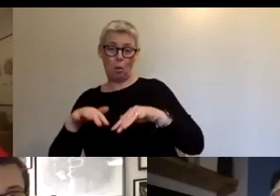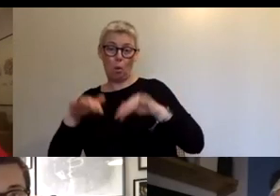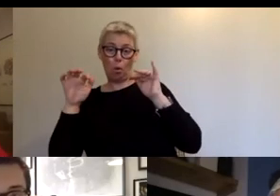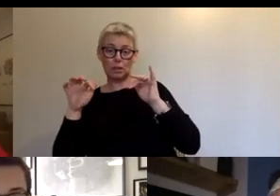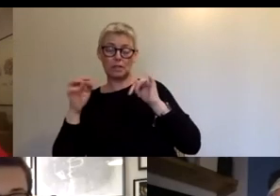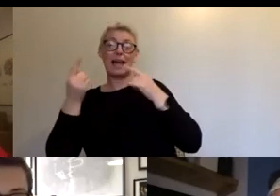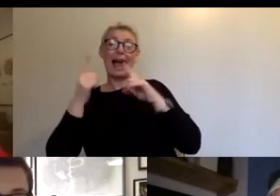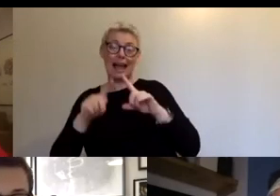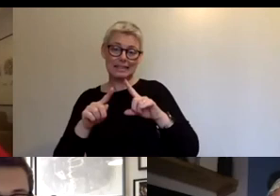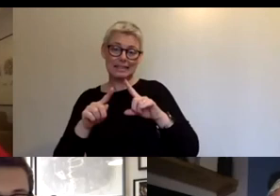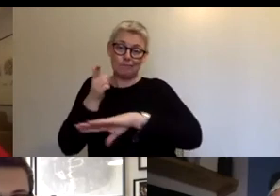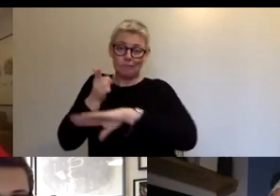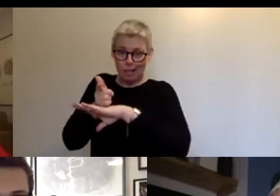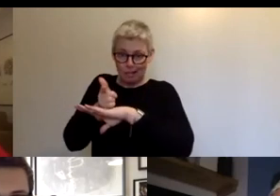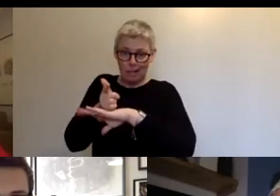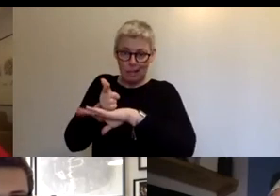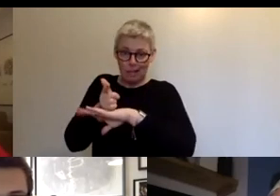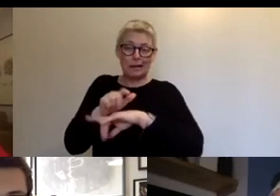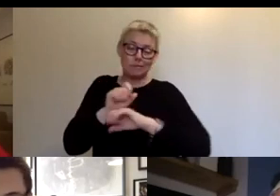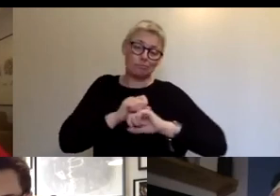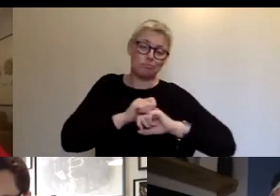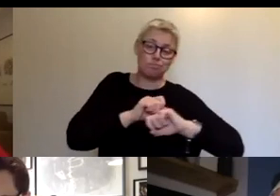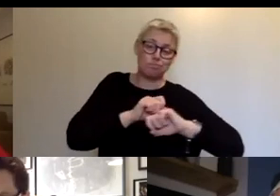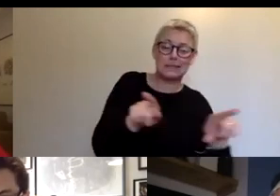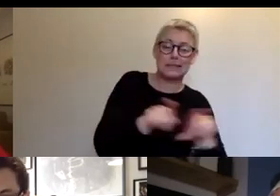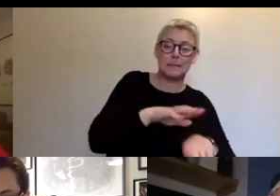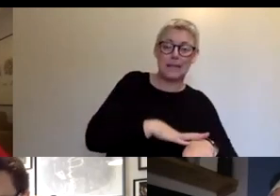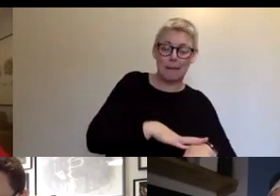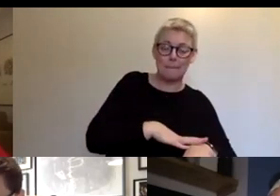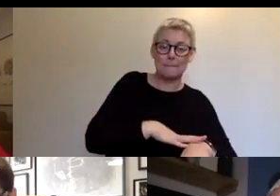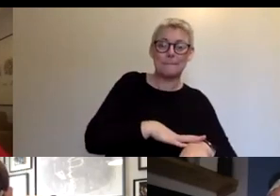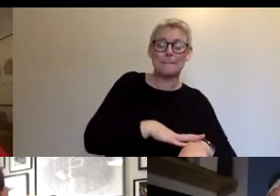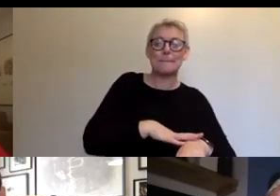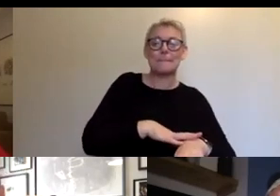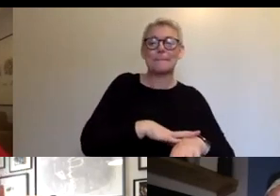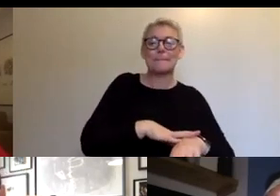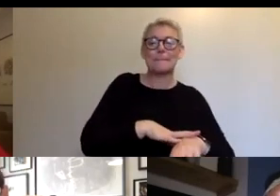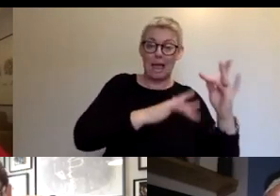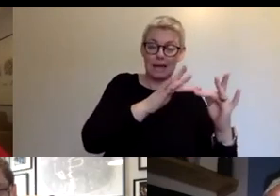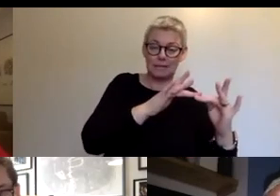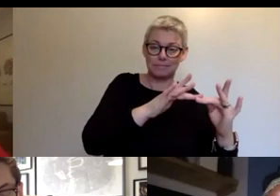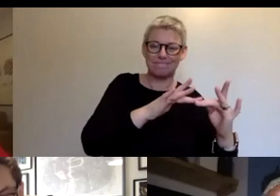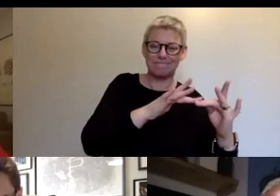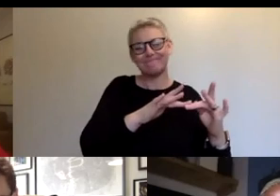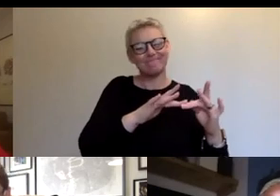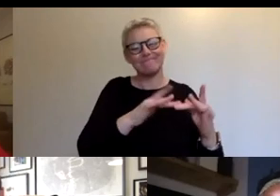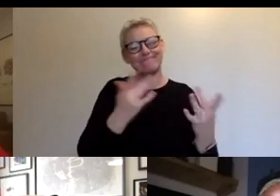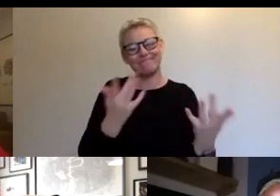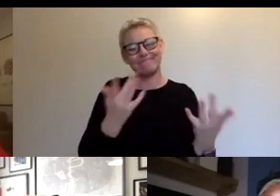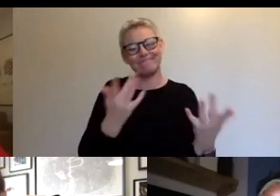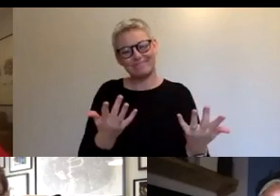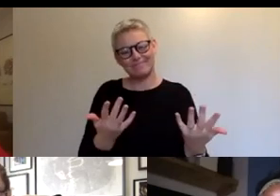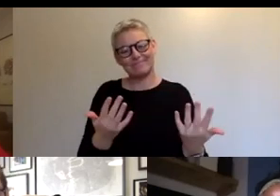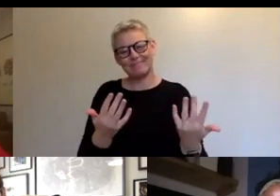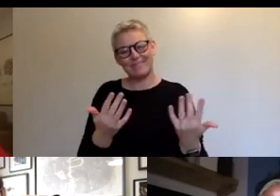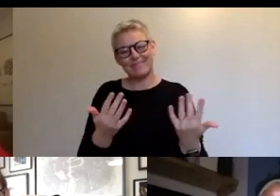go out live, uh, broadcast online at the same time. Now that can happen because of the tier system and